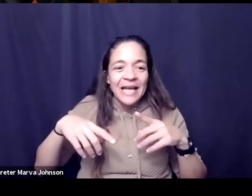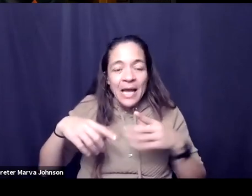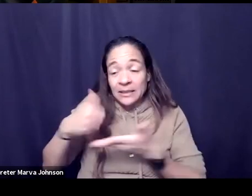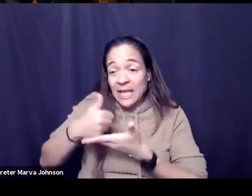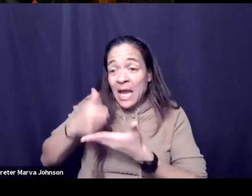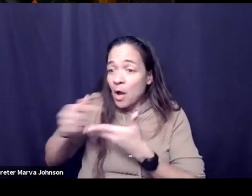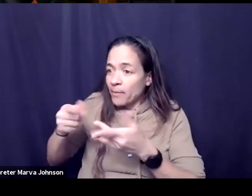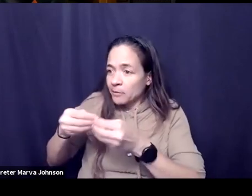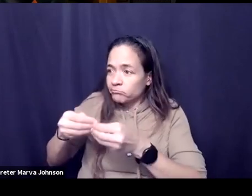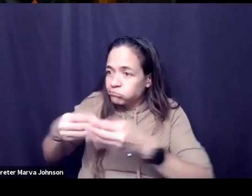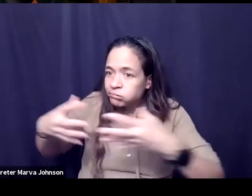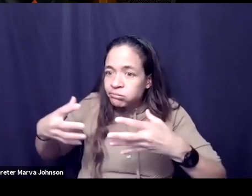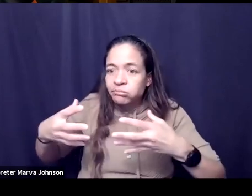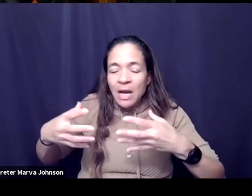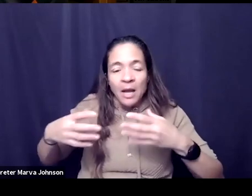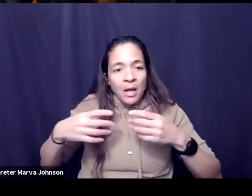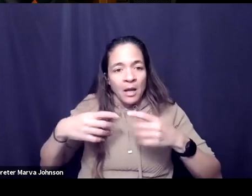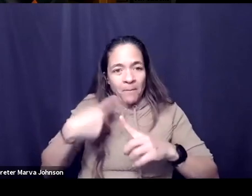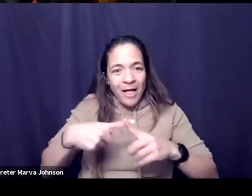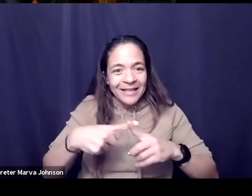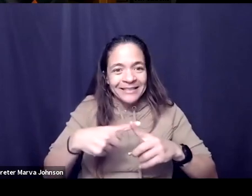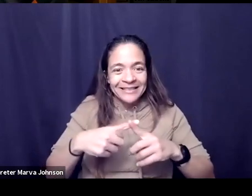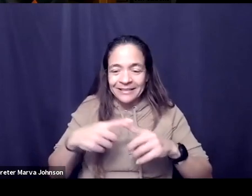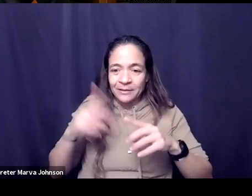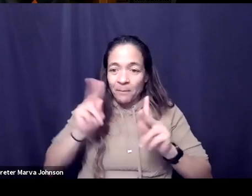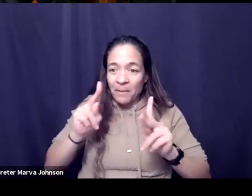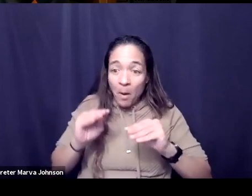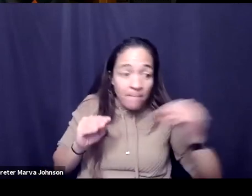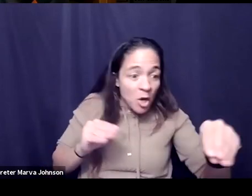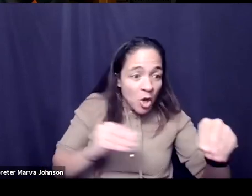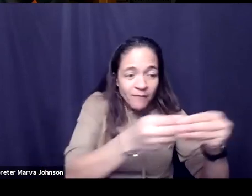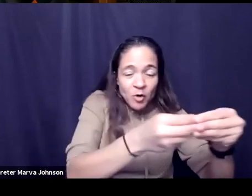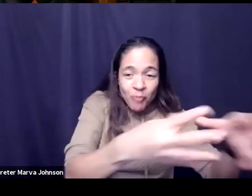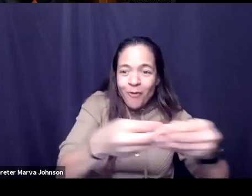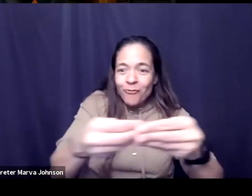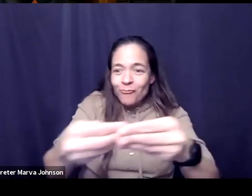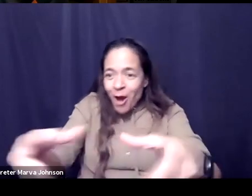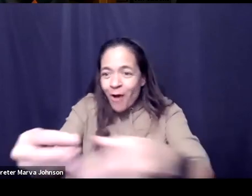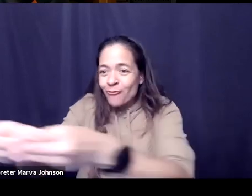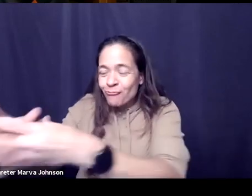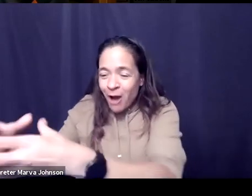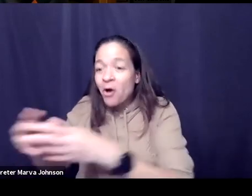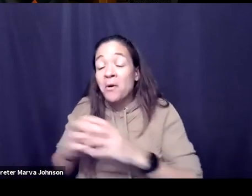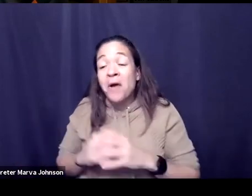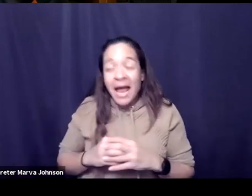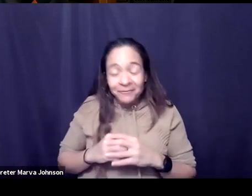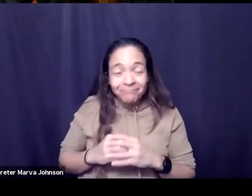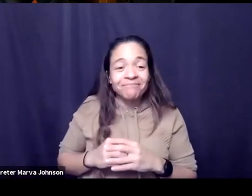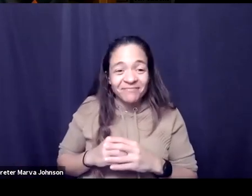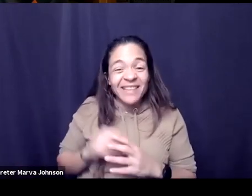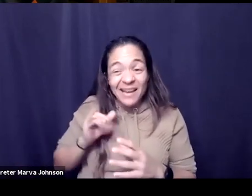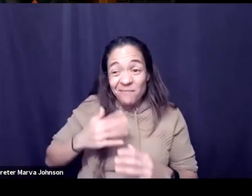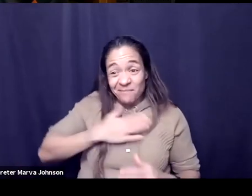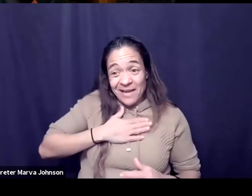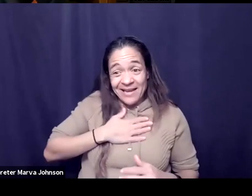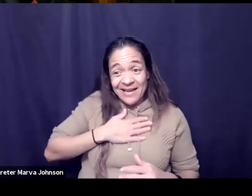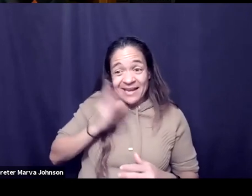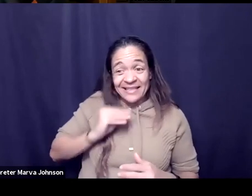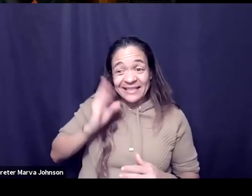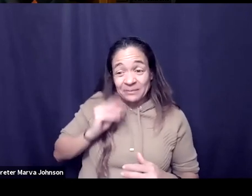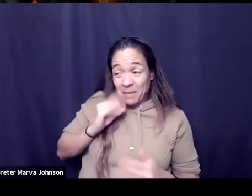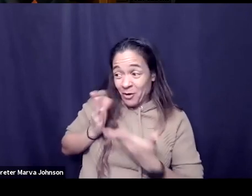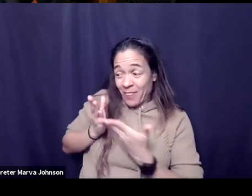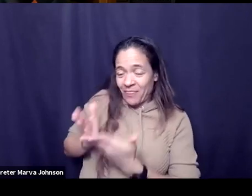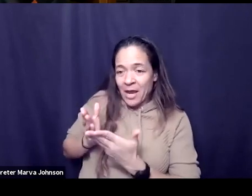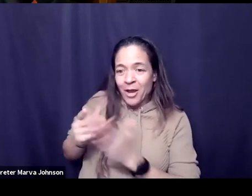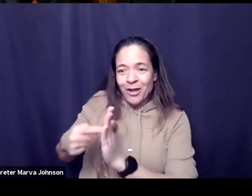to new organizers and uh my experience there which was yeah it was formative it was it showed me kind